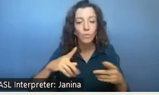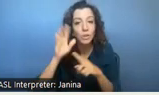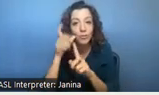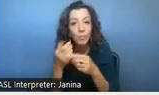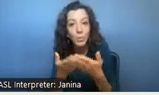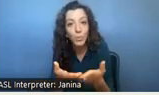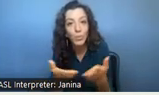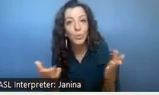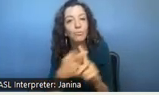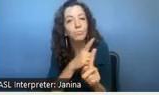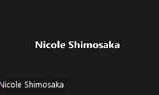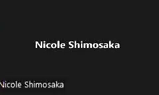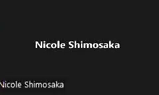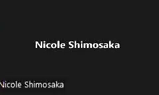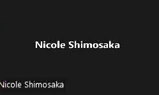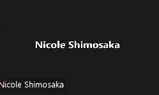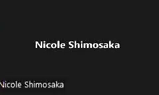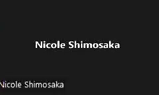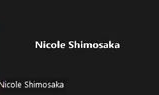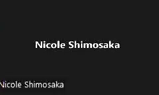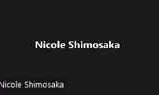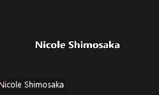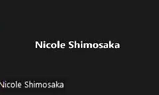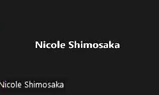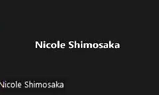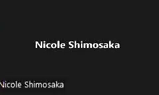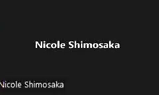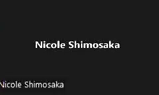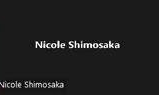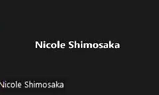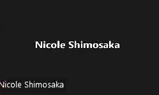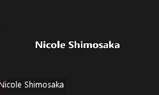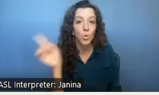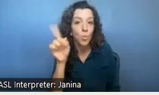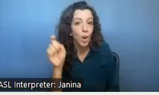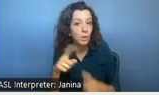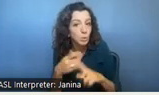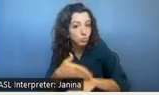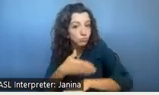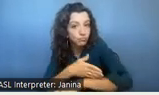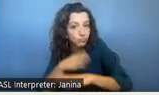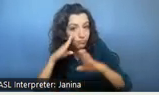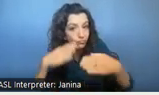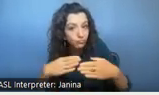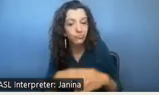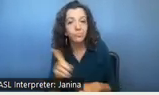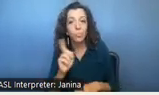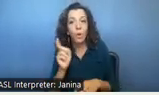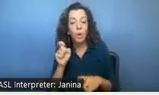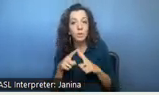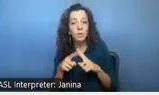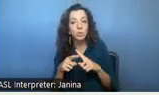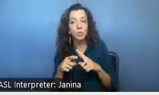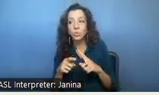from across the state um about what is important where there are still gaps um where what we need to do more of what what we've